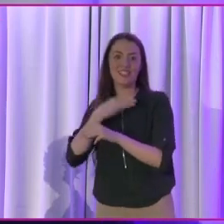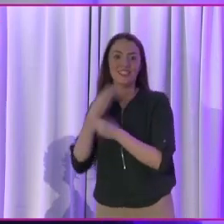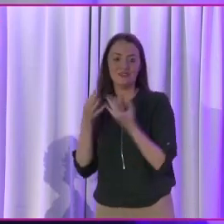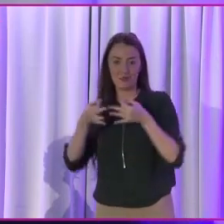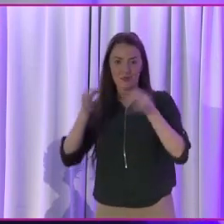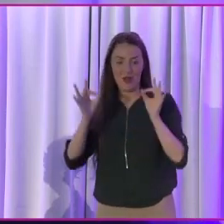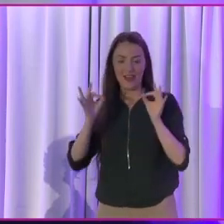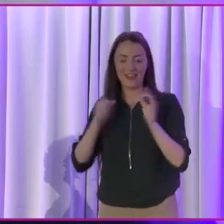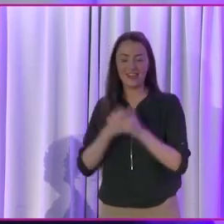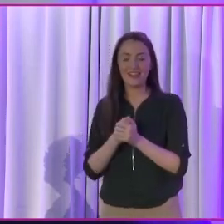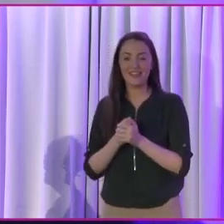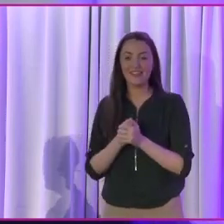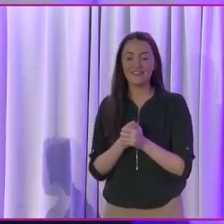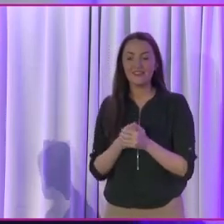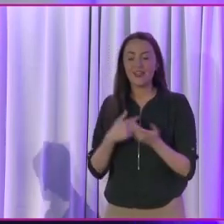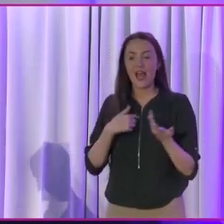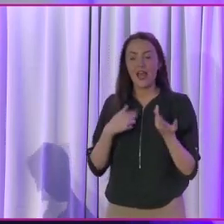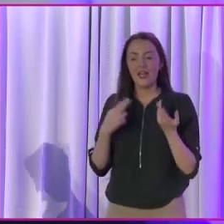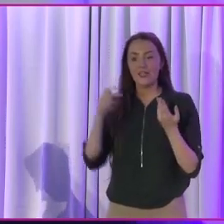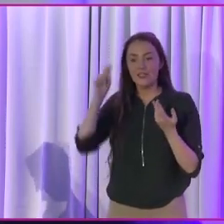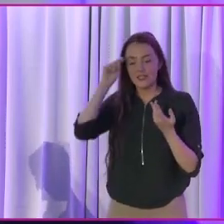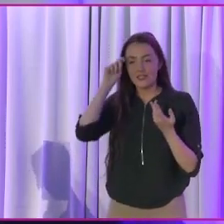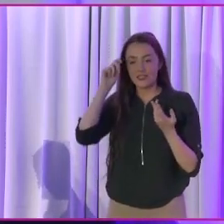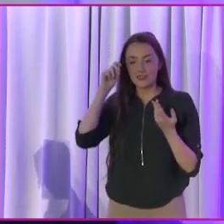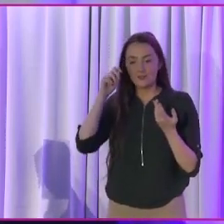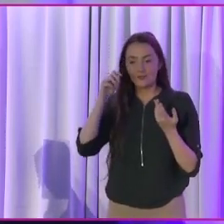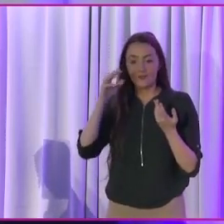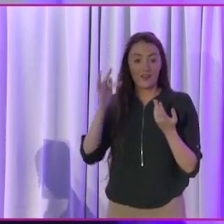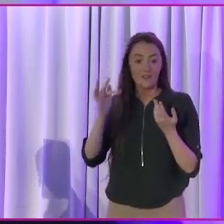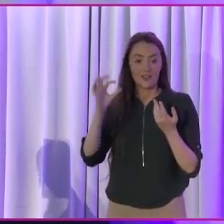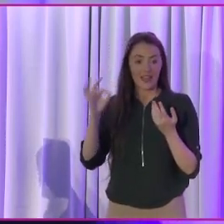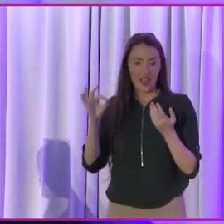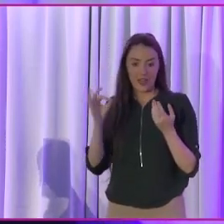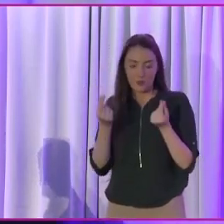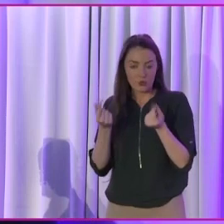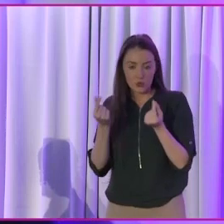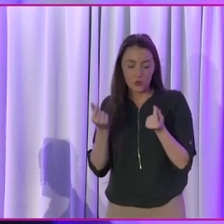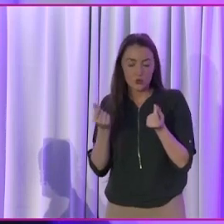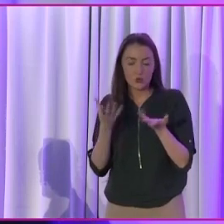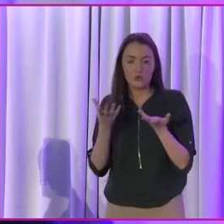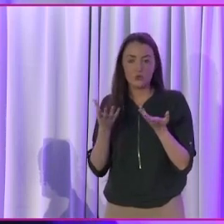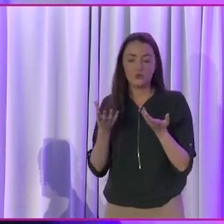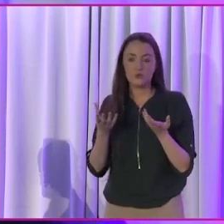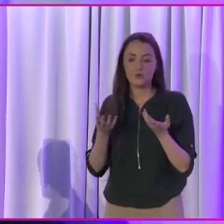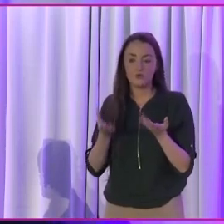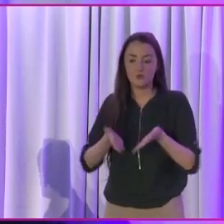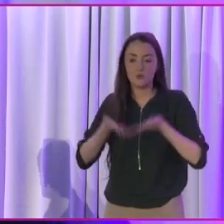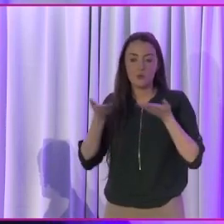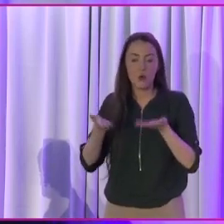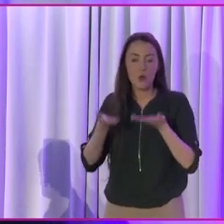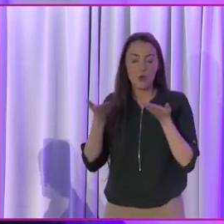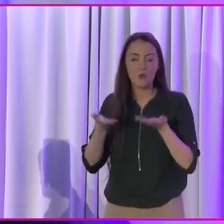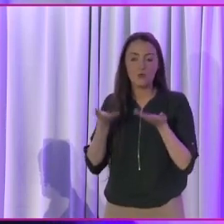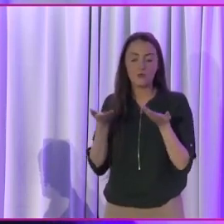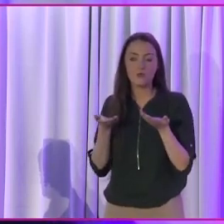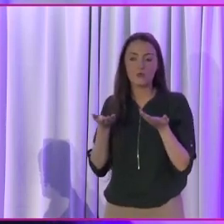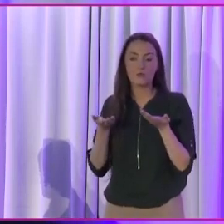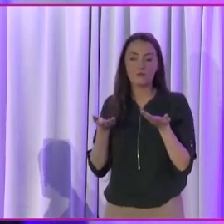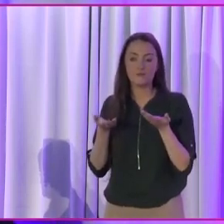is right, absolutely. So I suppose, look at what has Fine Gael done to, I suppose, promote the